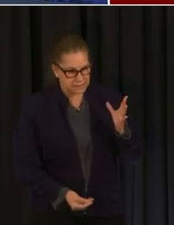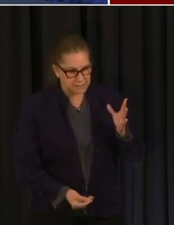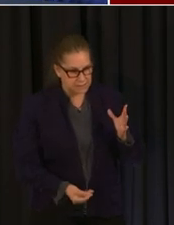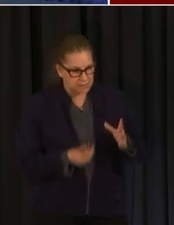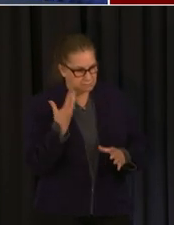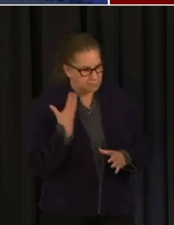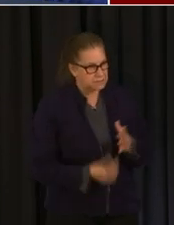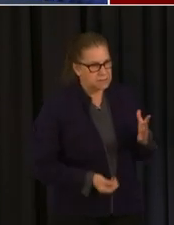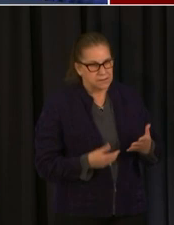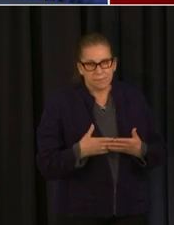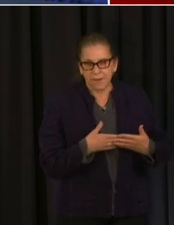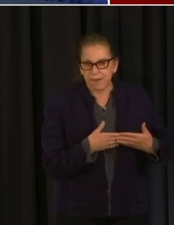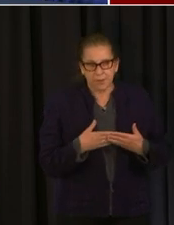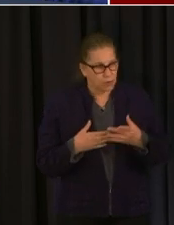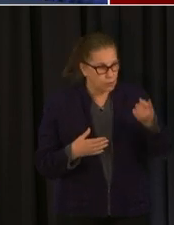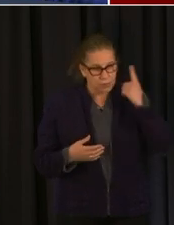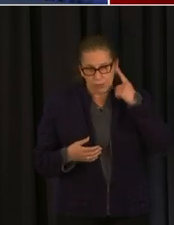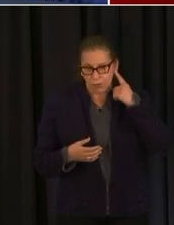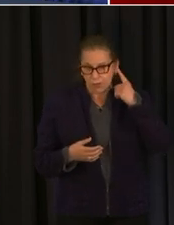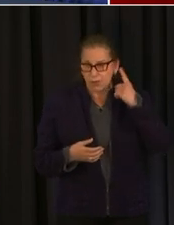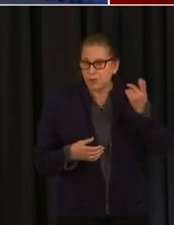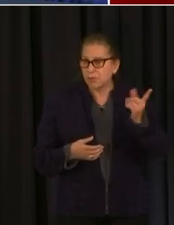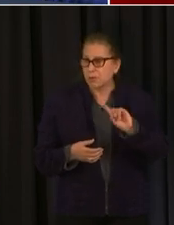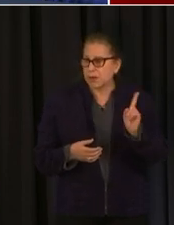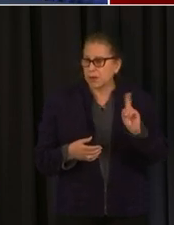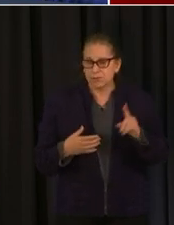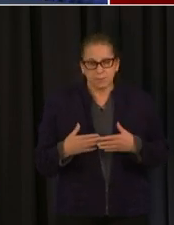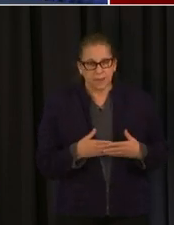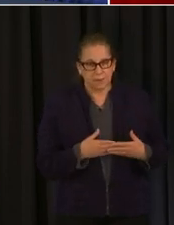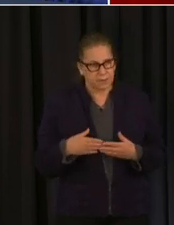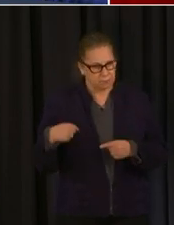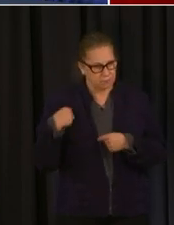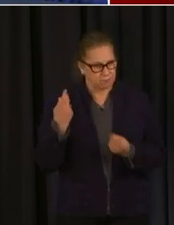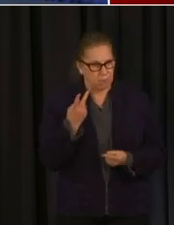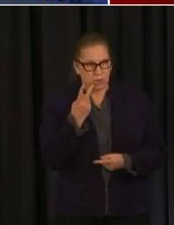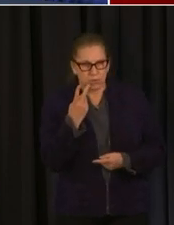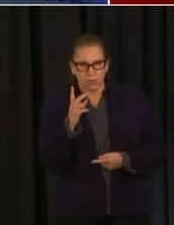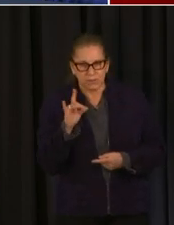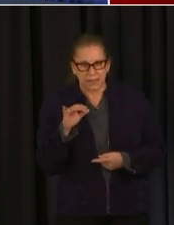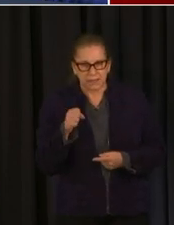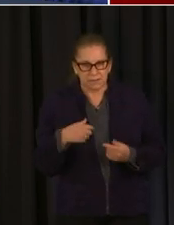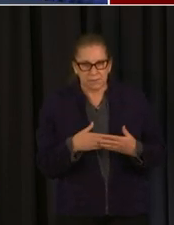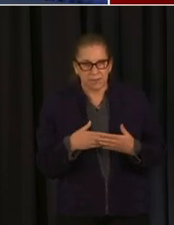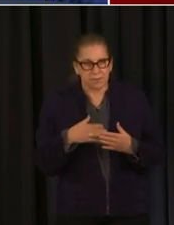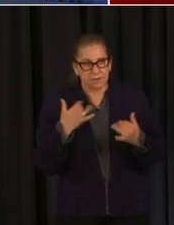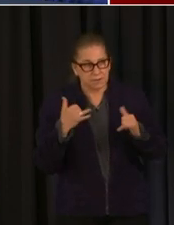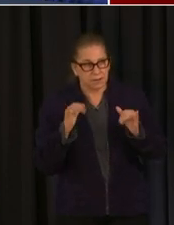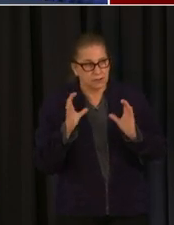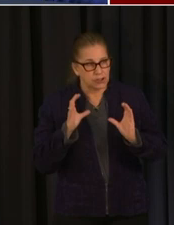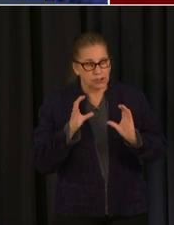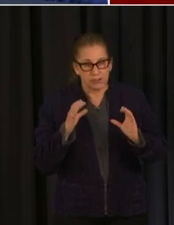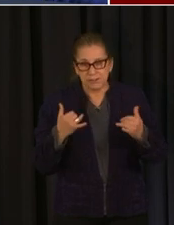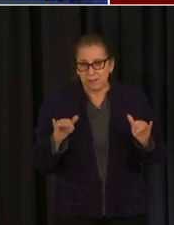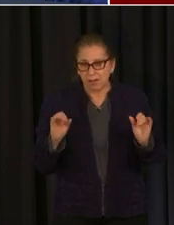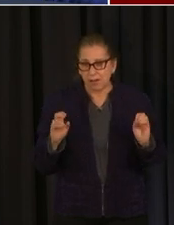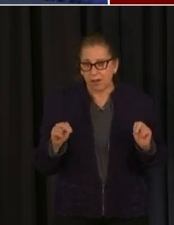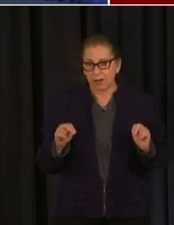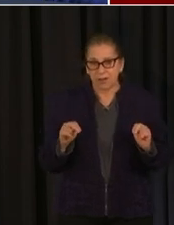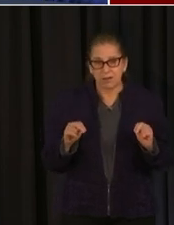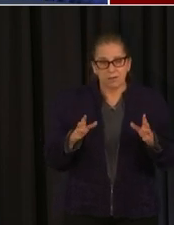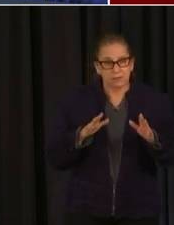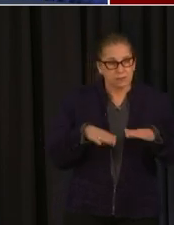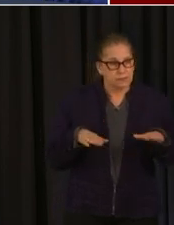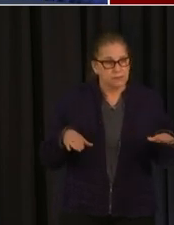is and then can you also comment on child and family services role with the family is is there a